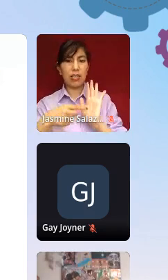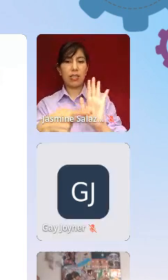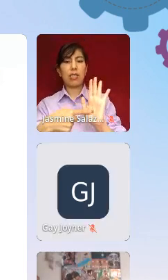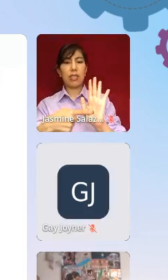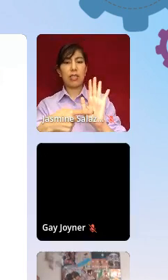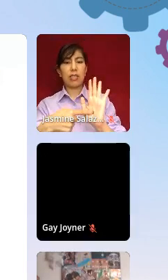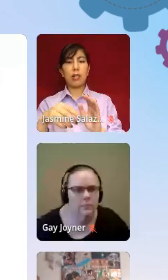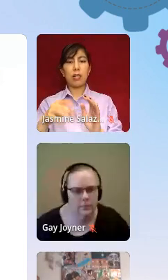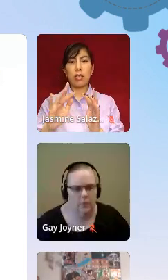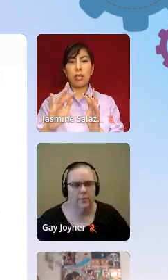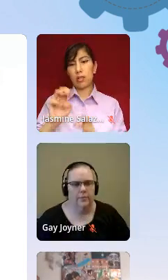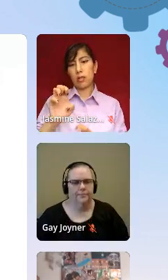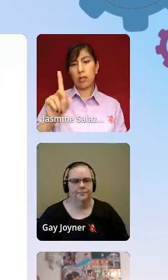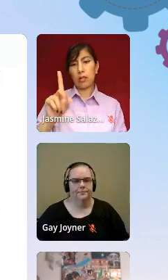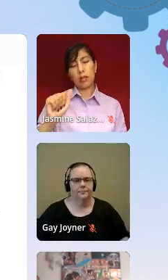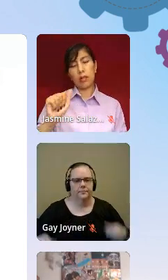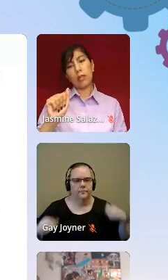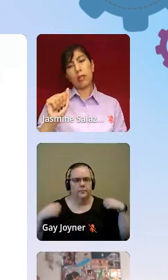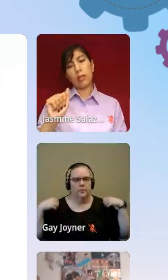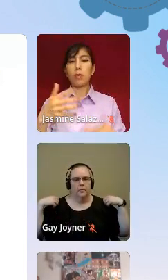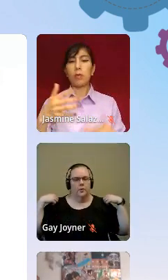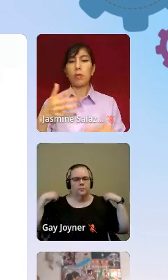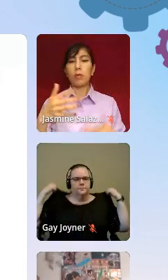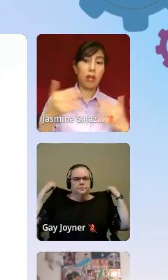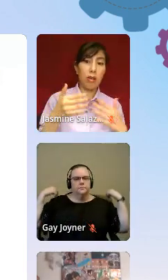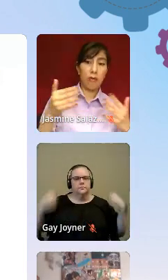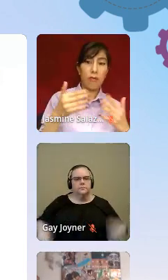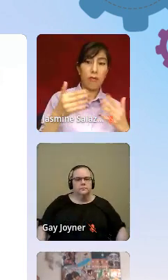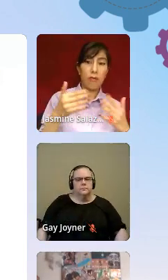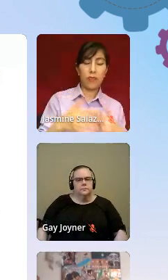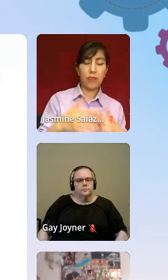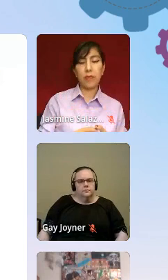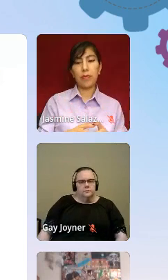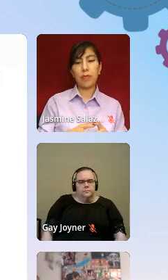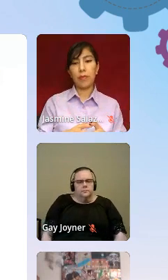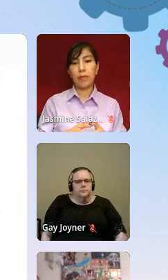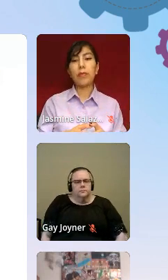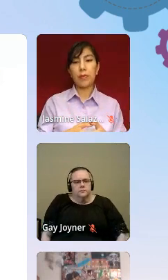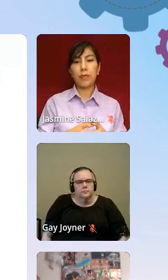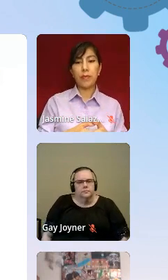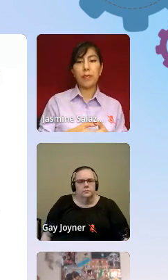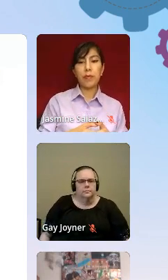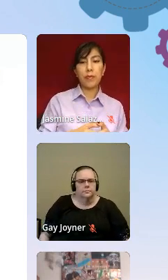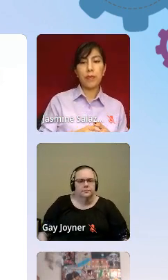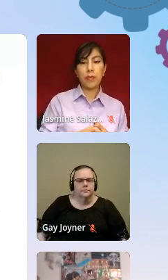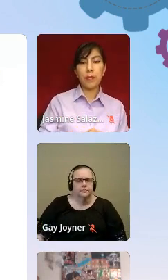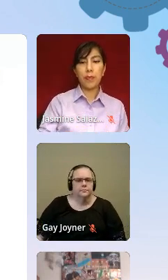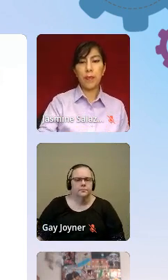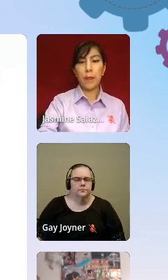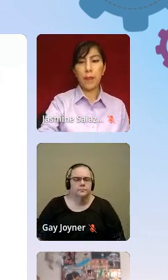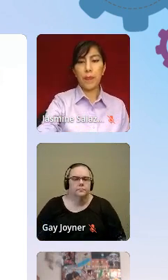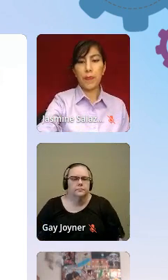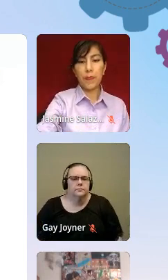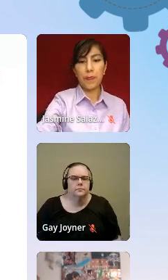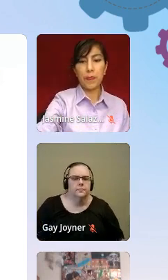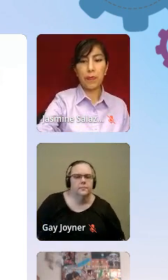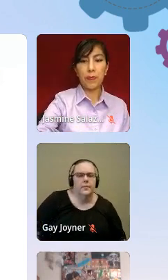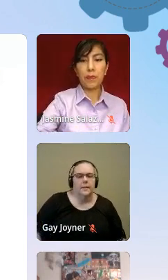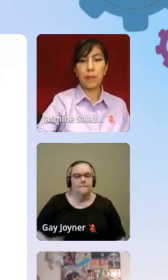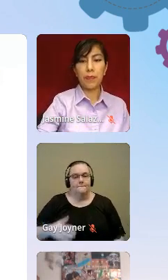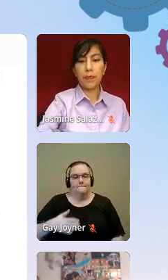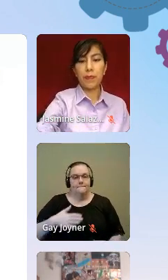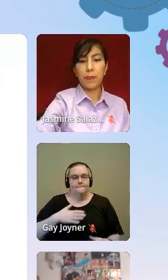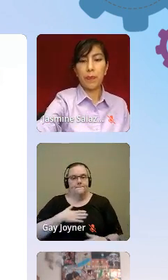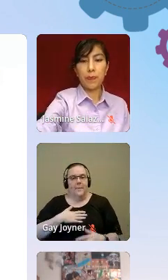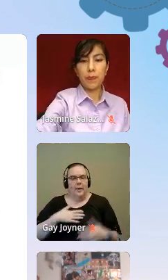Karis was really afraid. Karis says, my big fear was my parents would actually not love me if I talked about those experiences with them. It wasn't until I